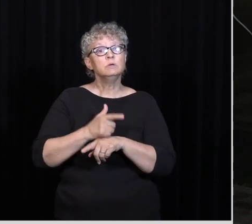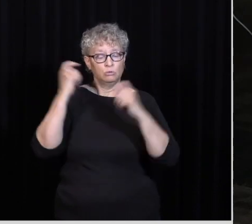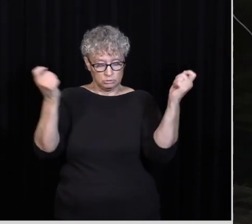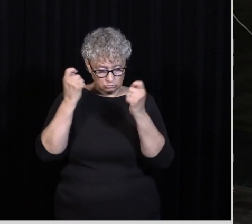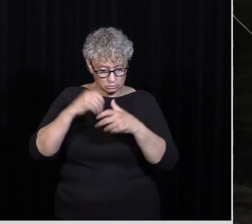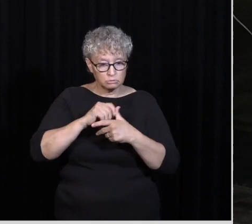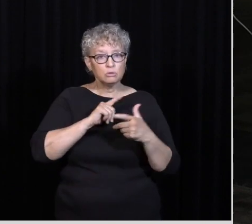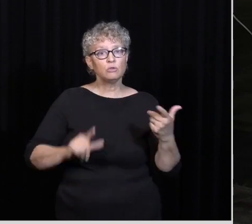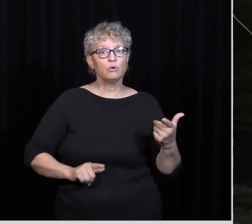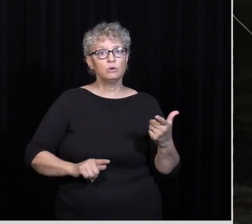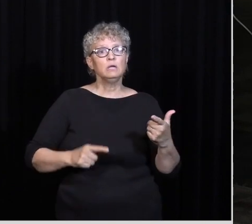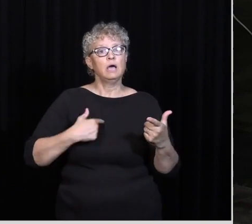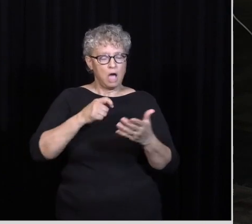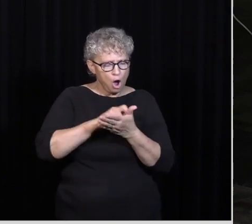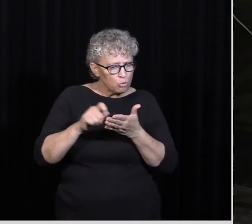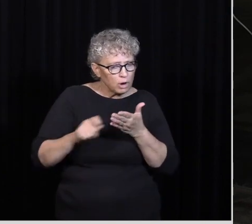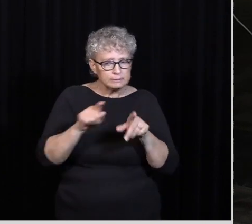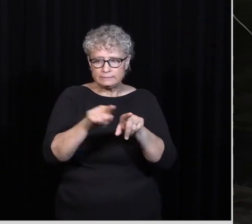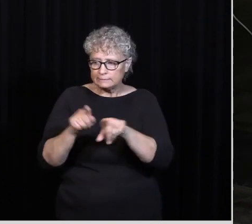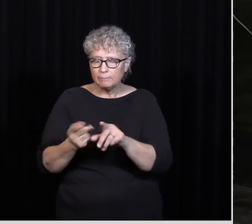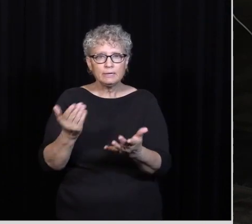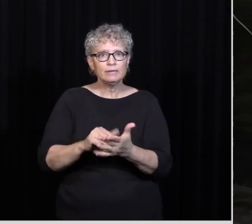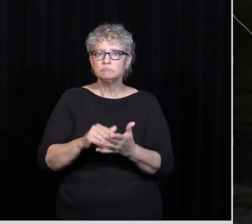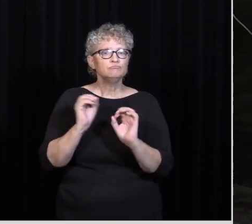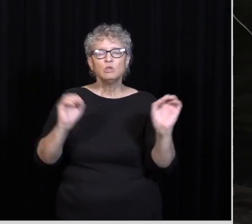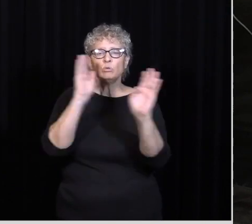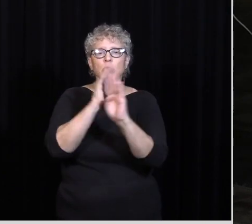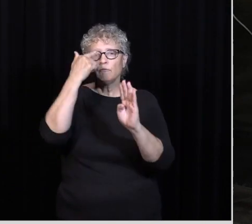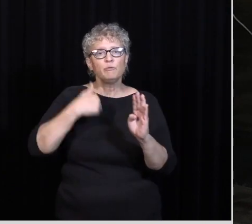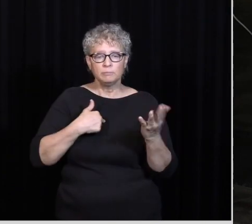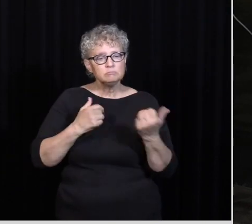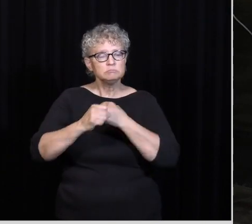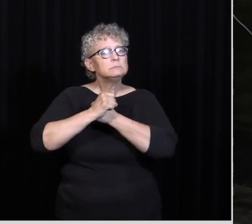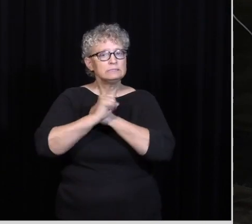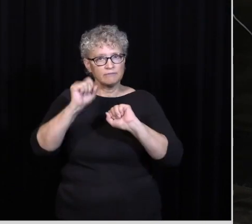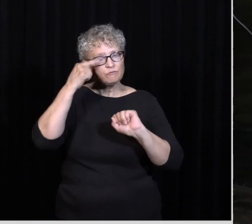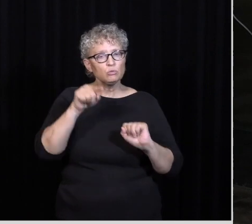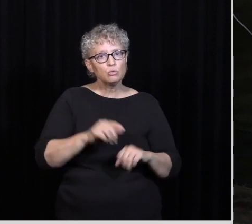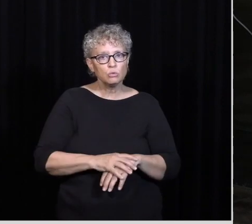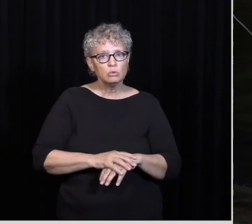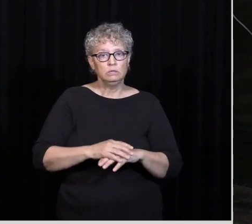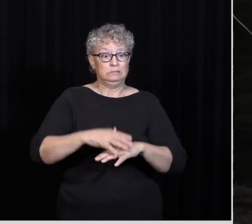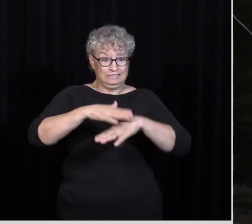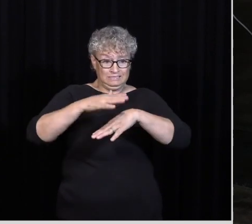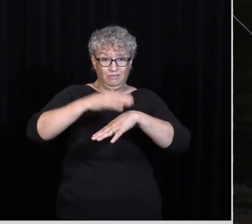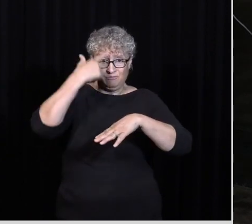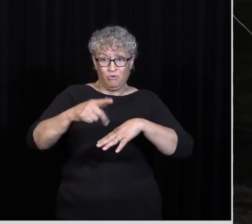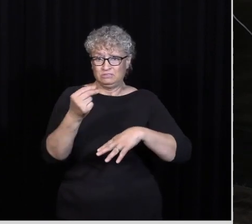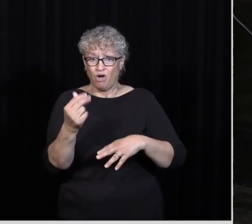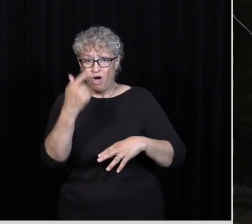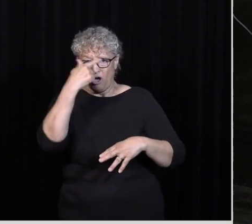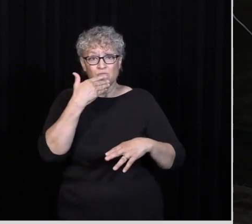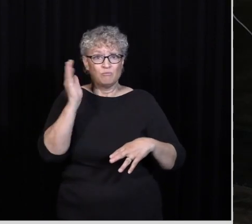To write the same things to you Is no trouble to me And it is safe for you Look out for the dogs Look out for the